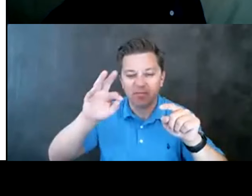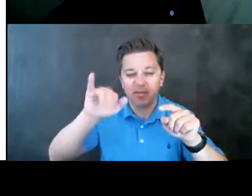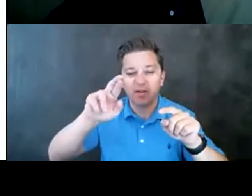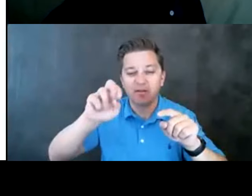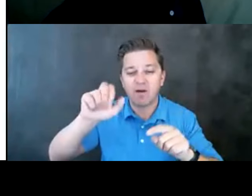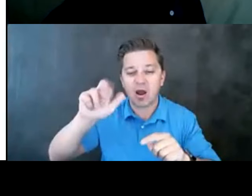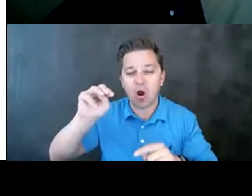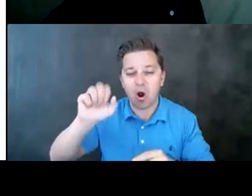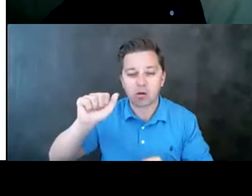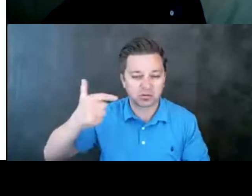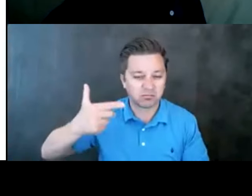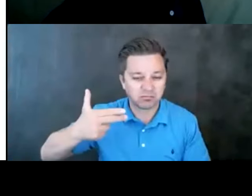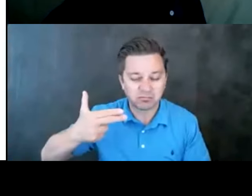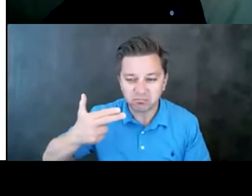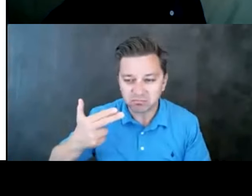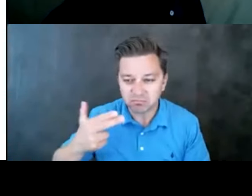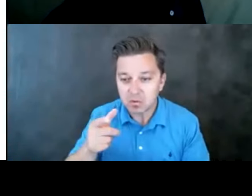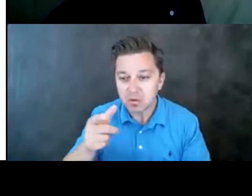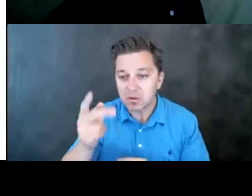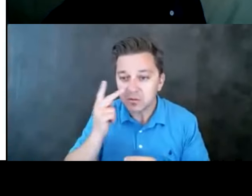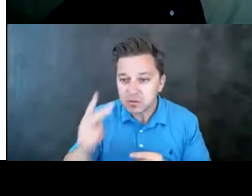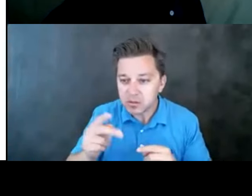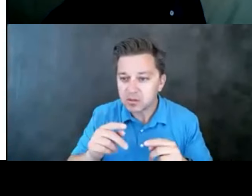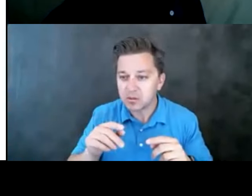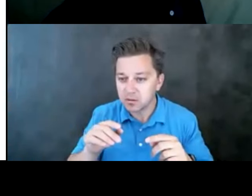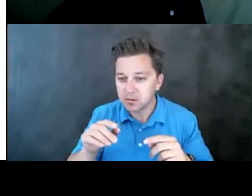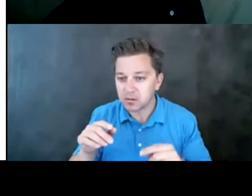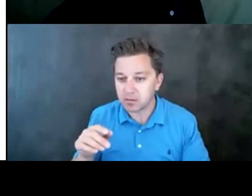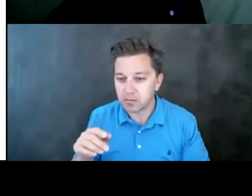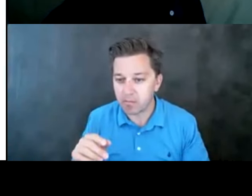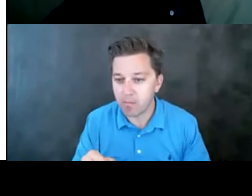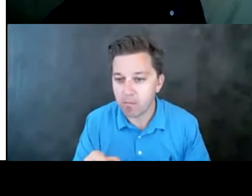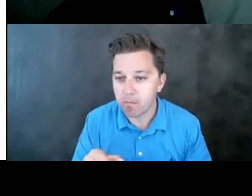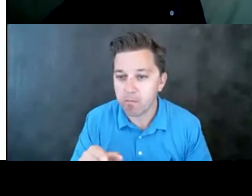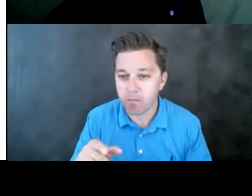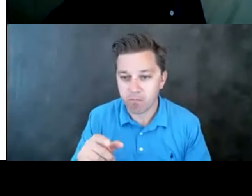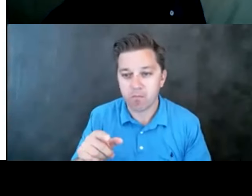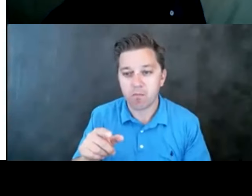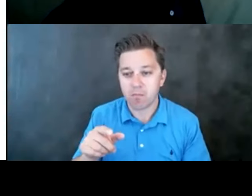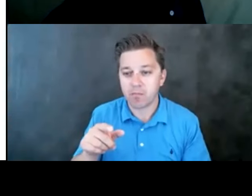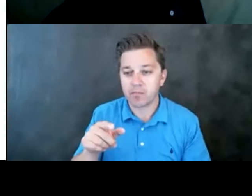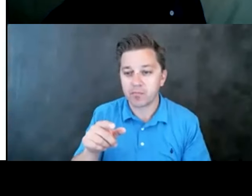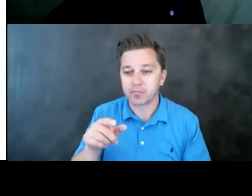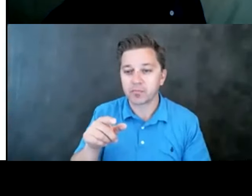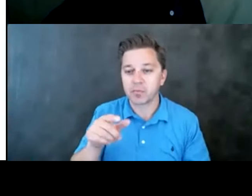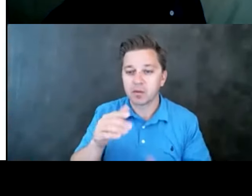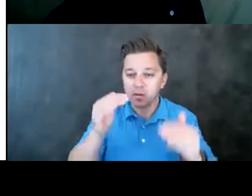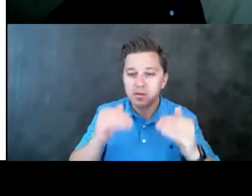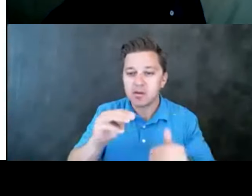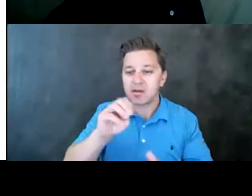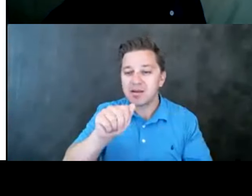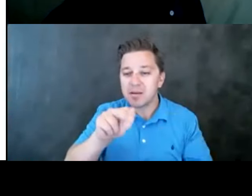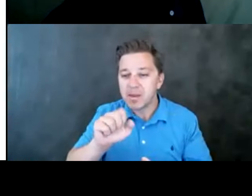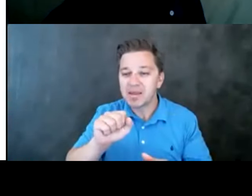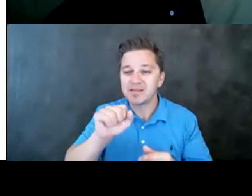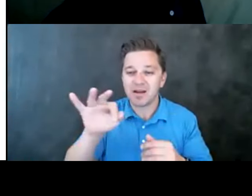suffocation. So similar kind of trajectory is what you see on the statewide level when it comes to means of death. And you see that it